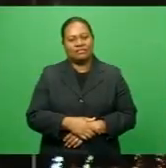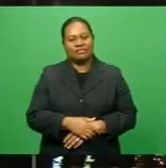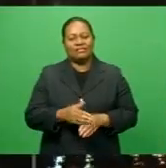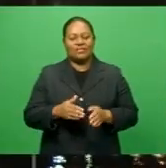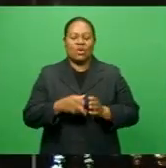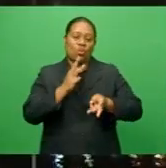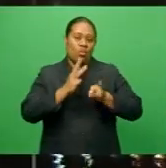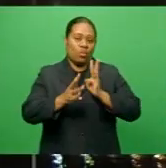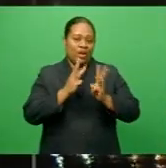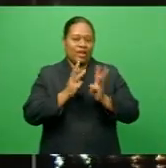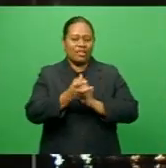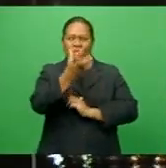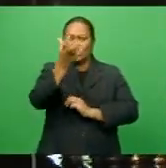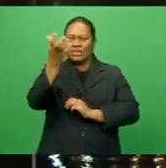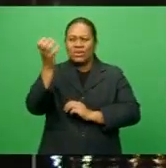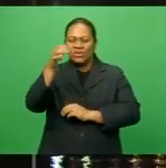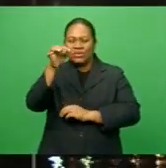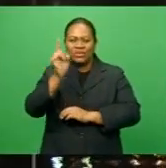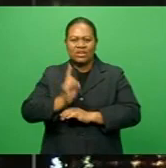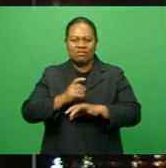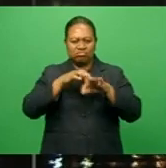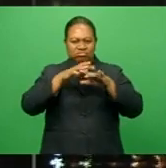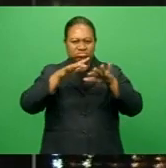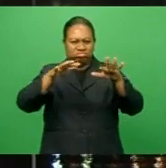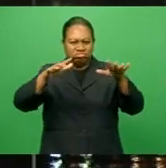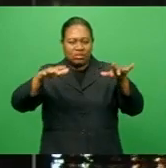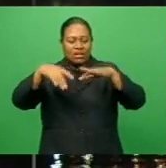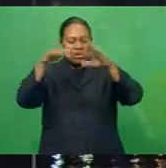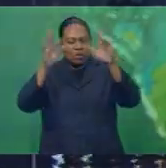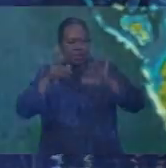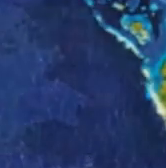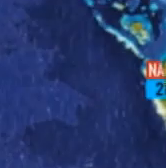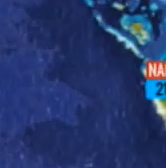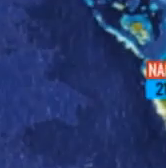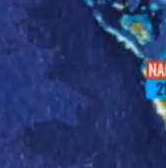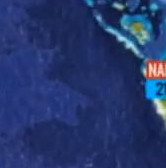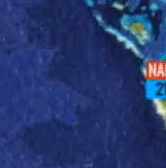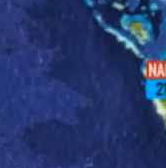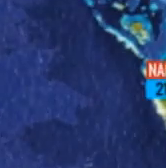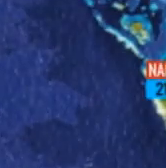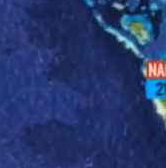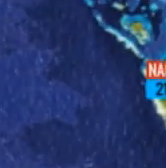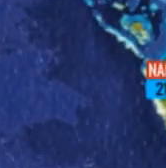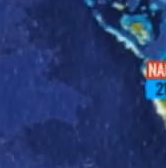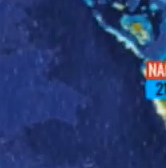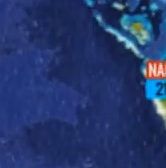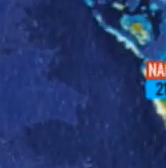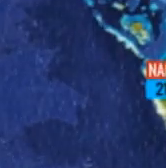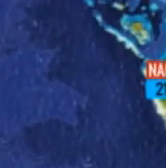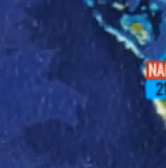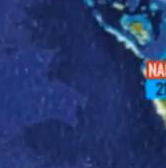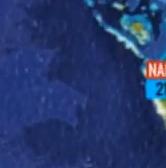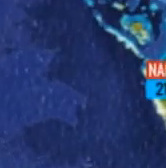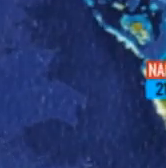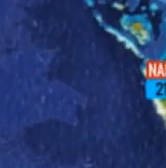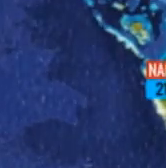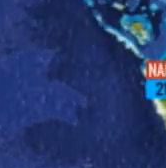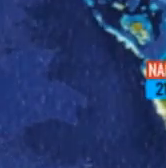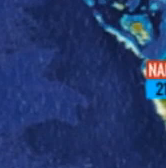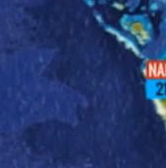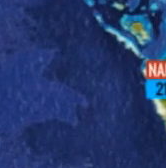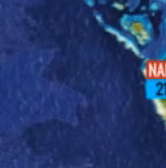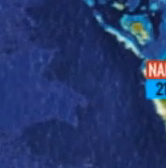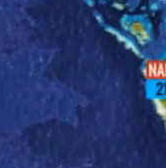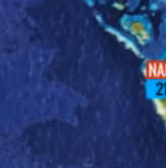And whether it was a cloudy day with scattered showers across most of Fiji. A quick look at the weather map in the west. Cloudy skies and light